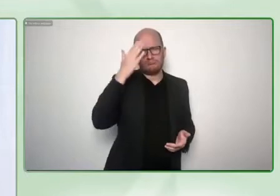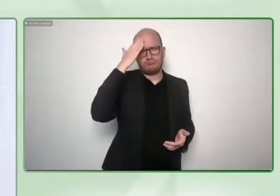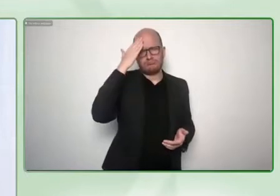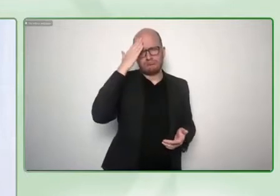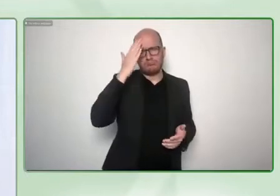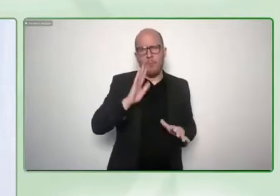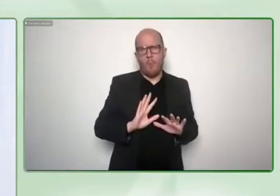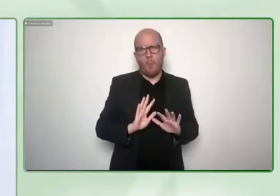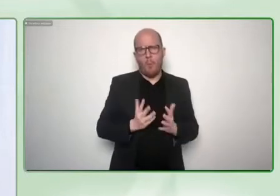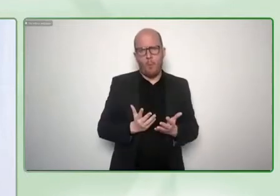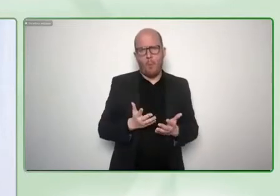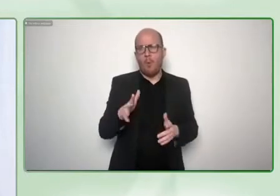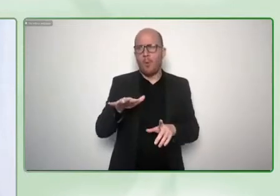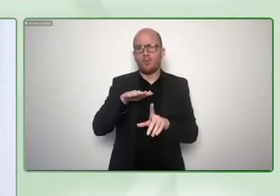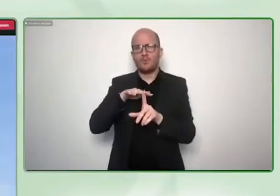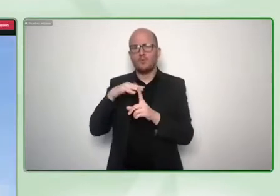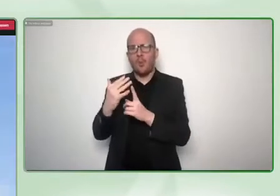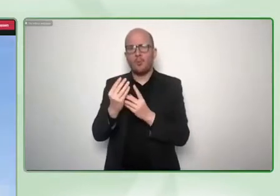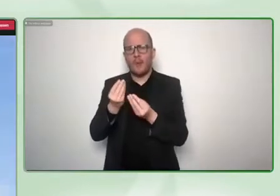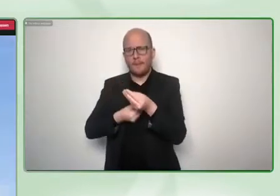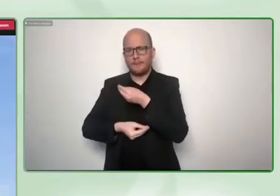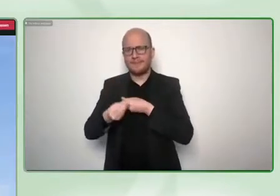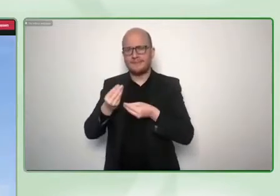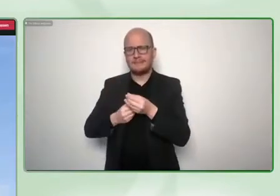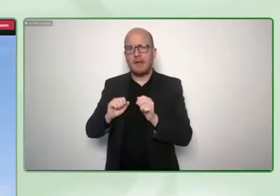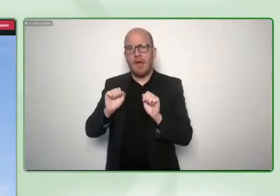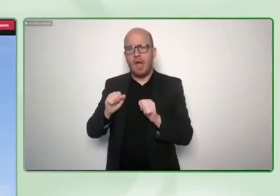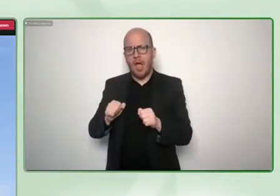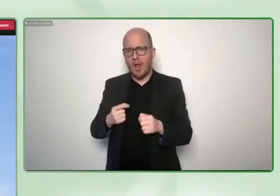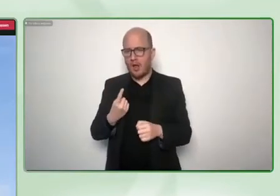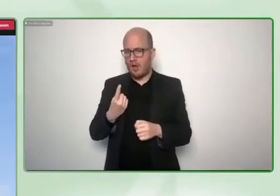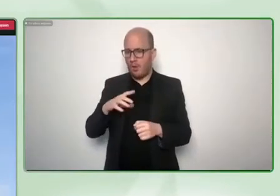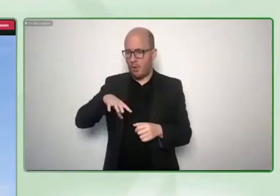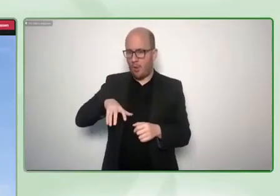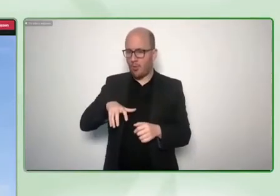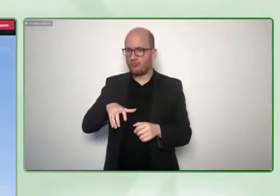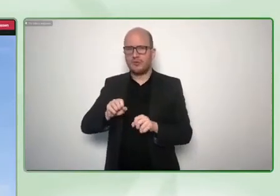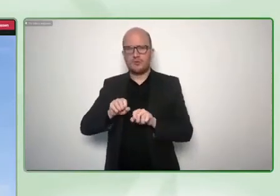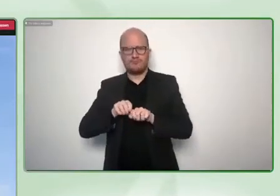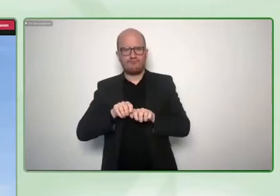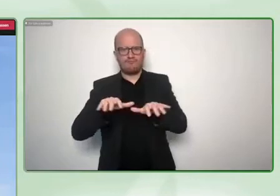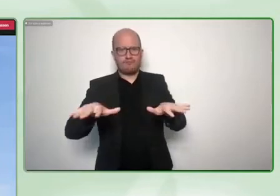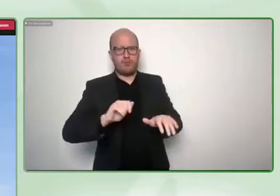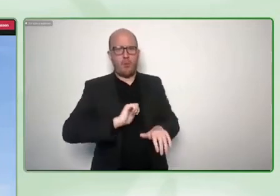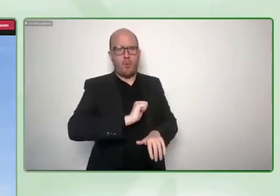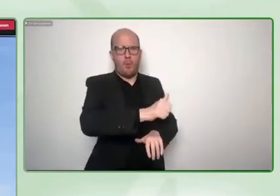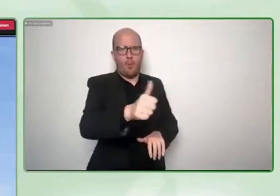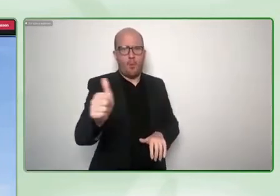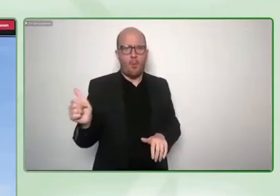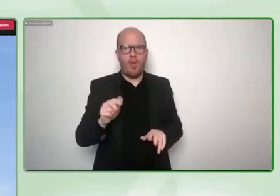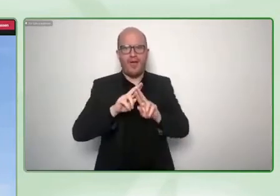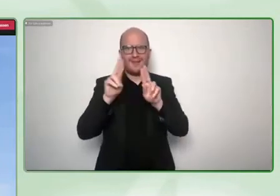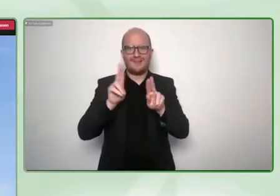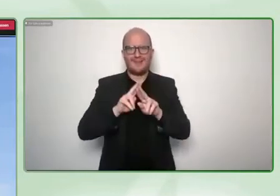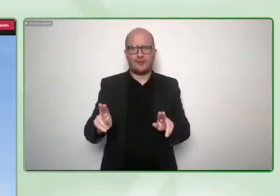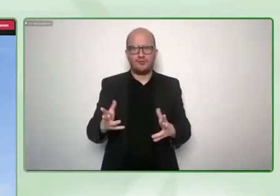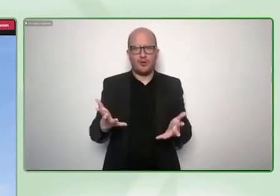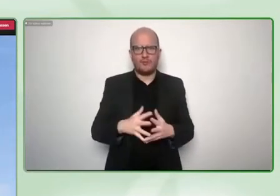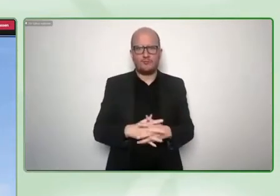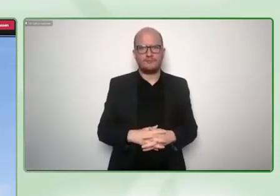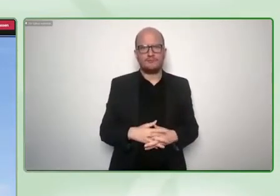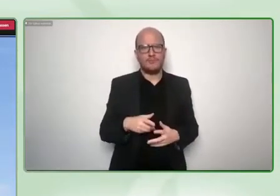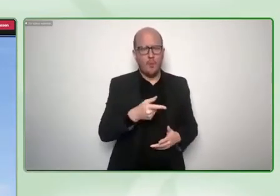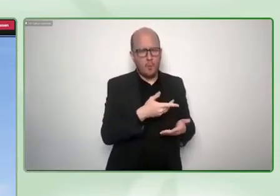works. So Peter, I suggest you introduce yourselves properly for the beginning.